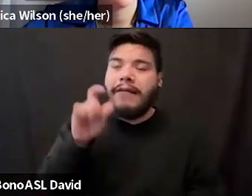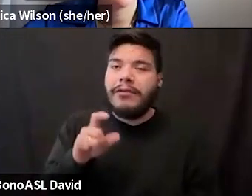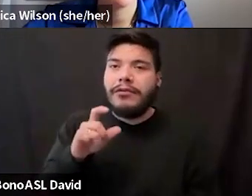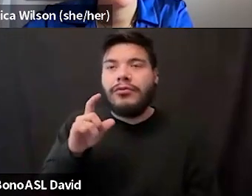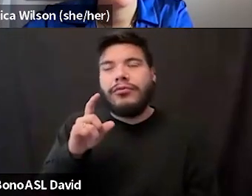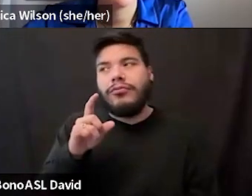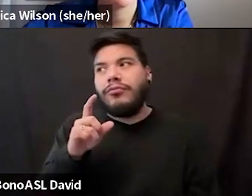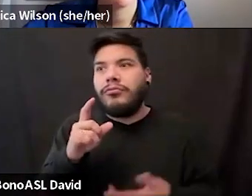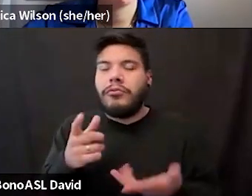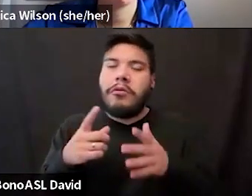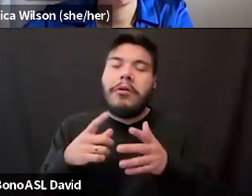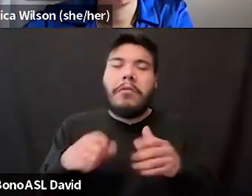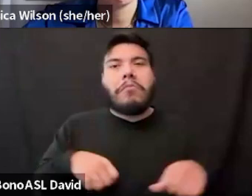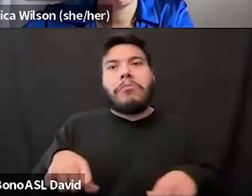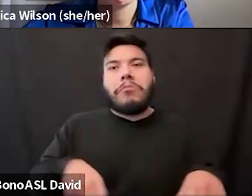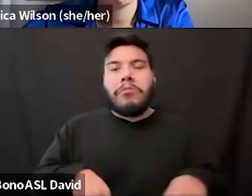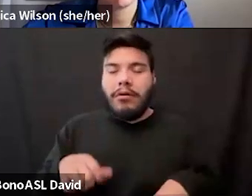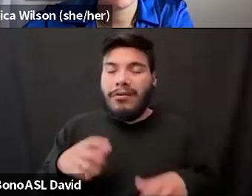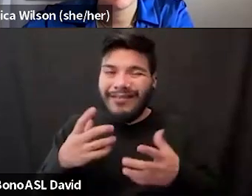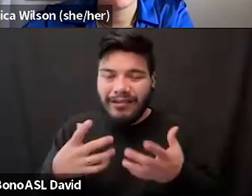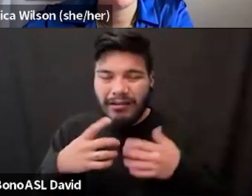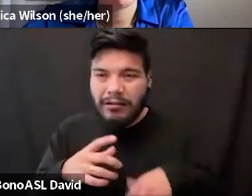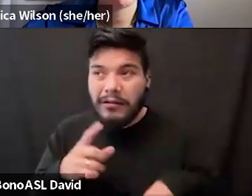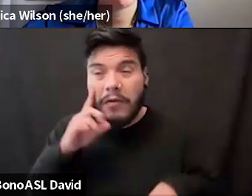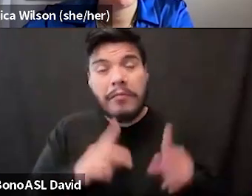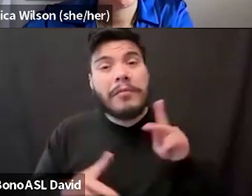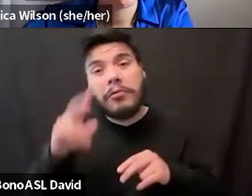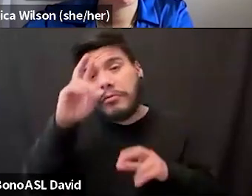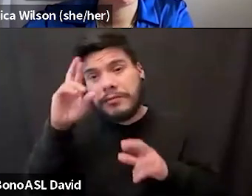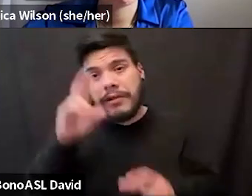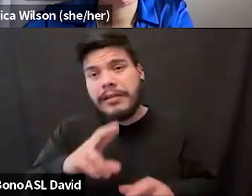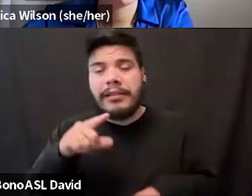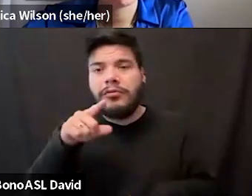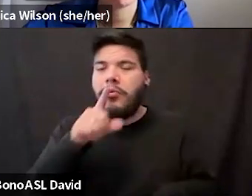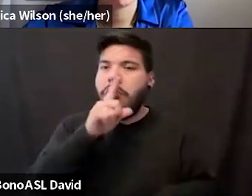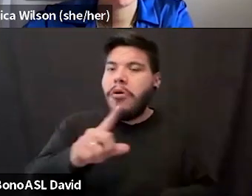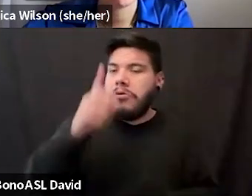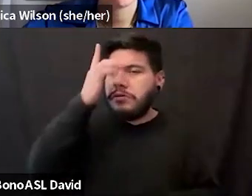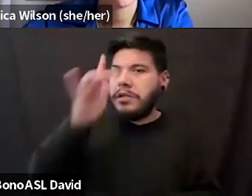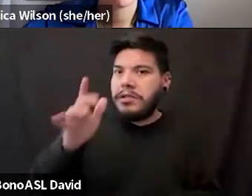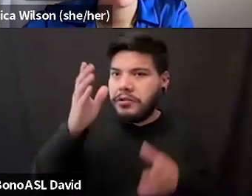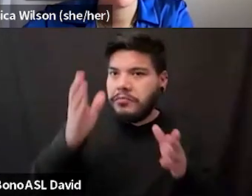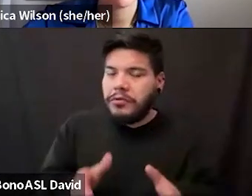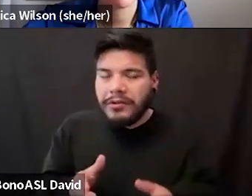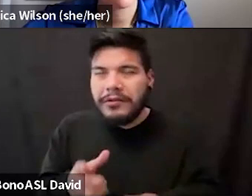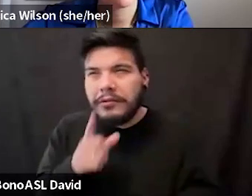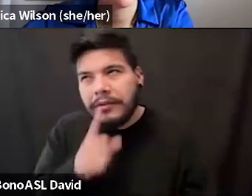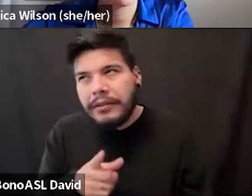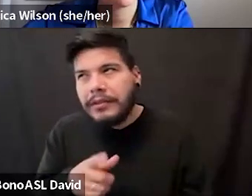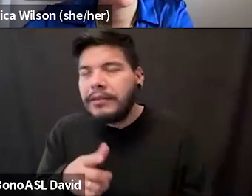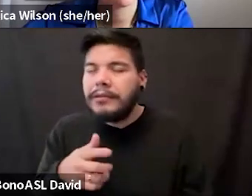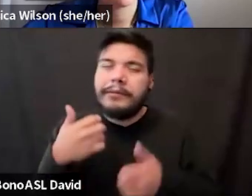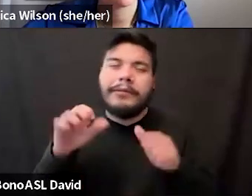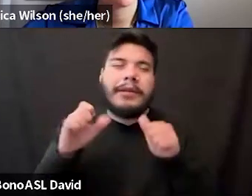something enough that people are respecting, you know, that you're an intelligent being and, and all of that. So it's just so hard because there's